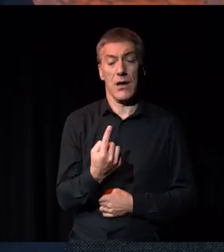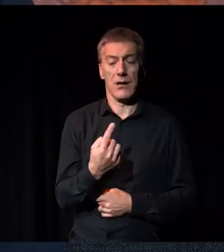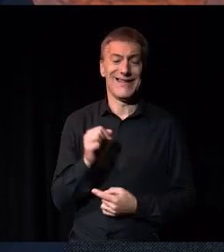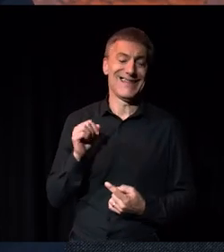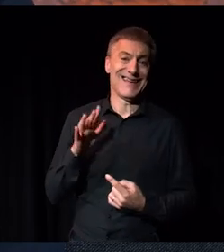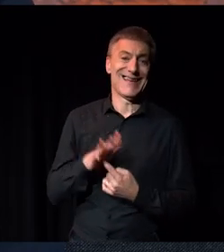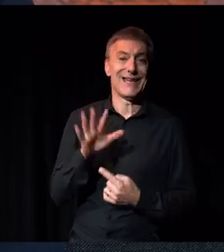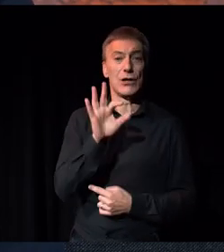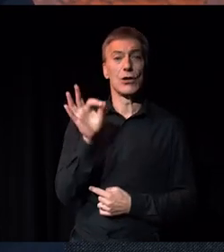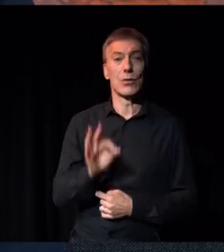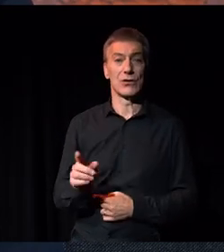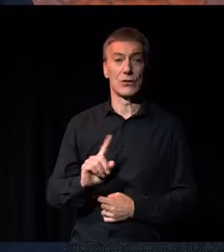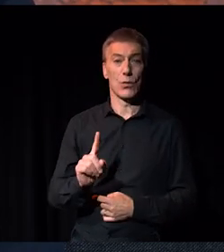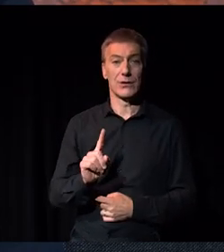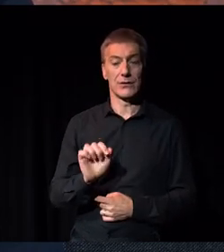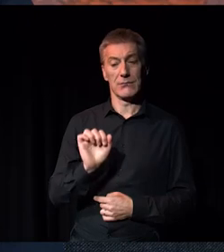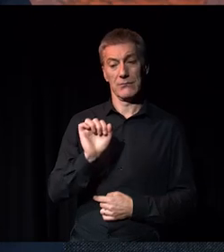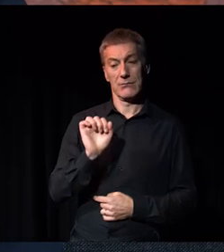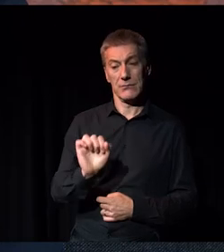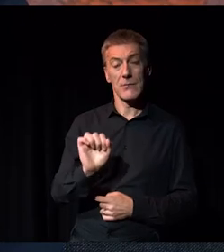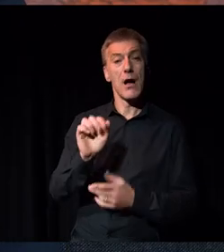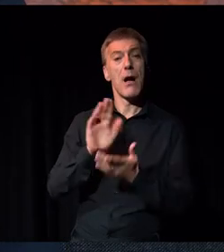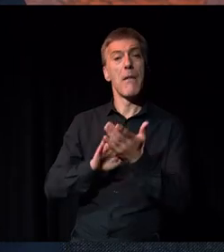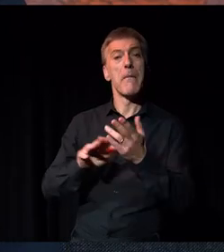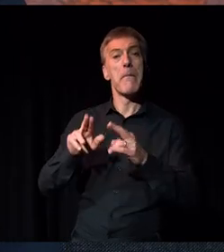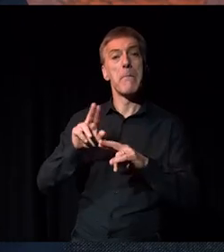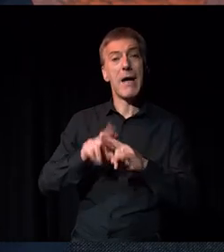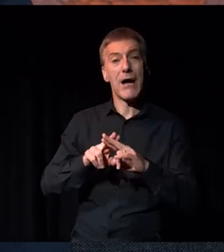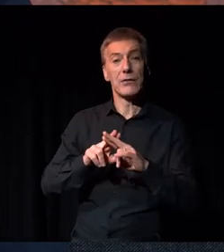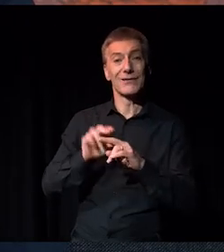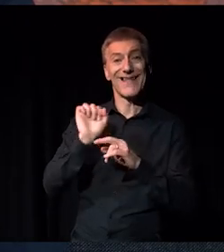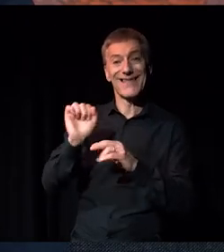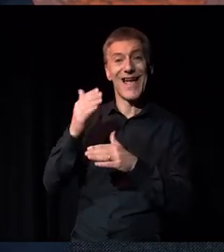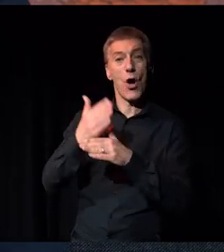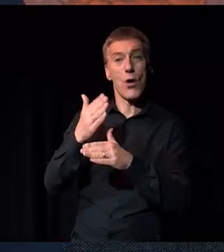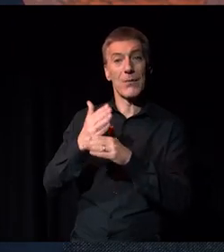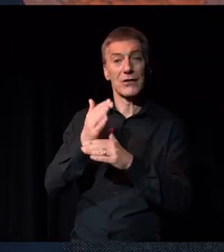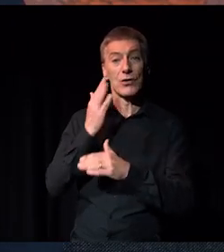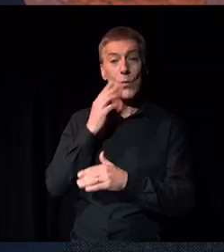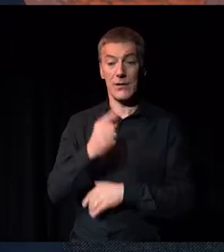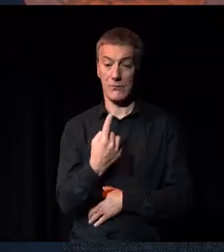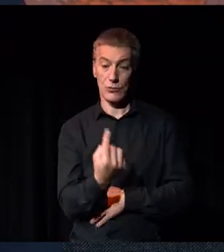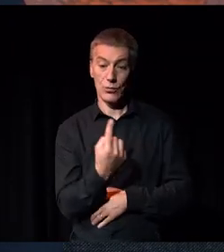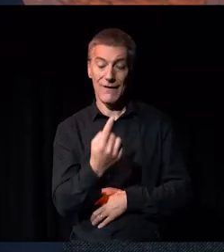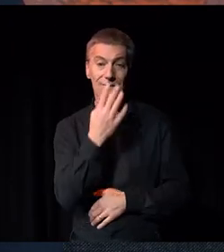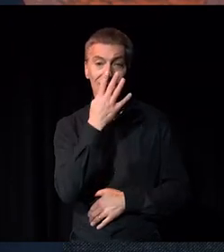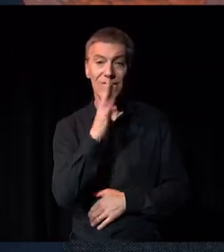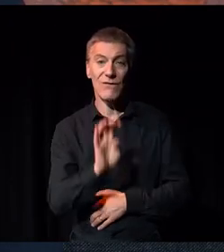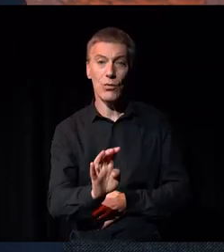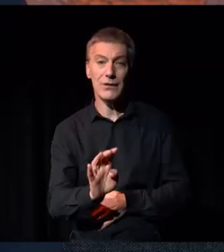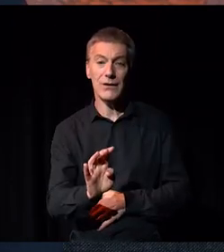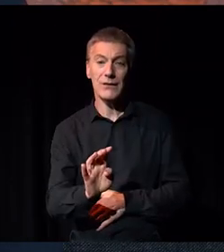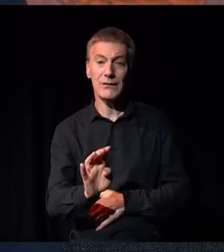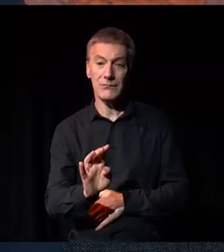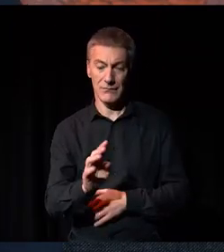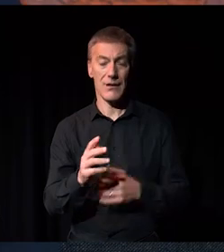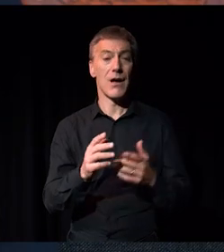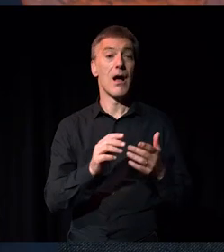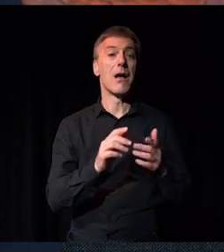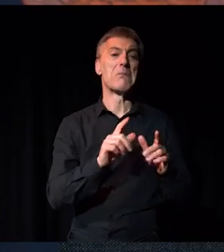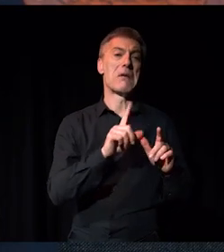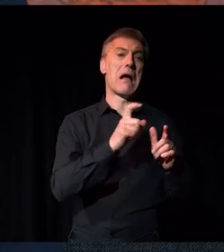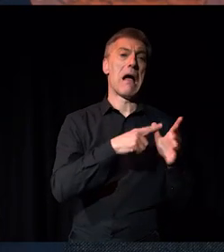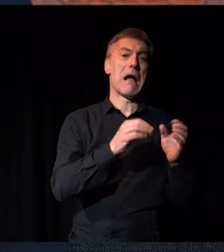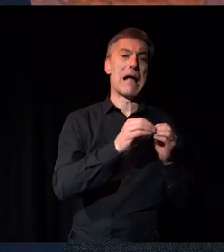question to ask is parental occupation when you were 14. This is the one that all the other sectors use, that the cabinet